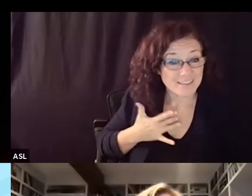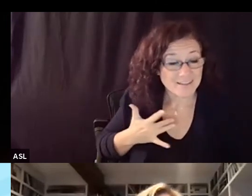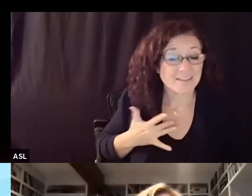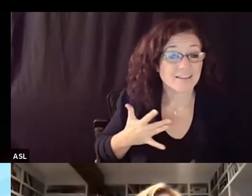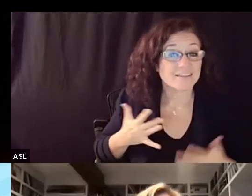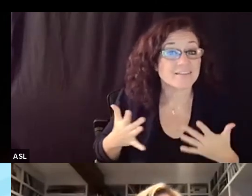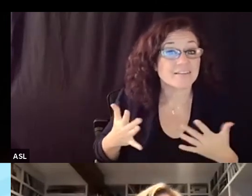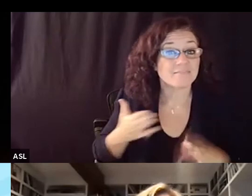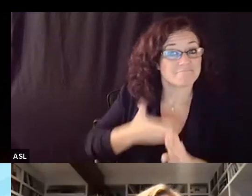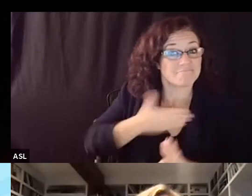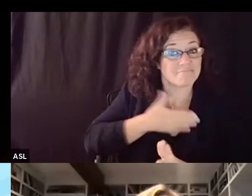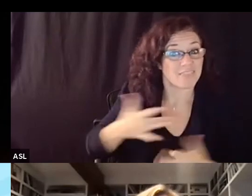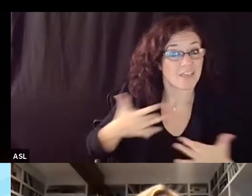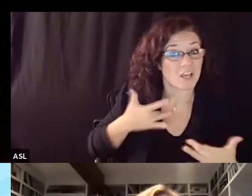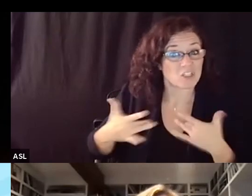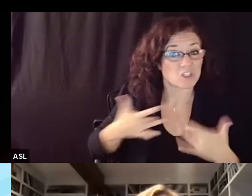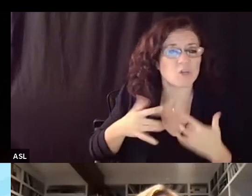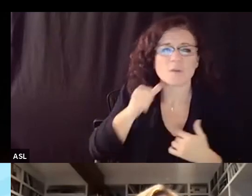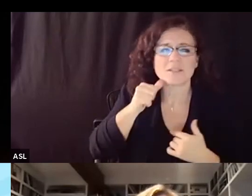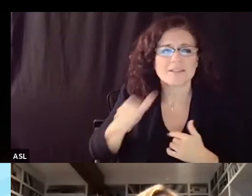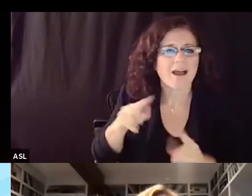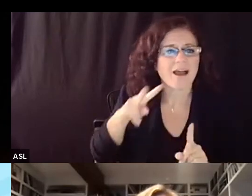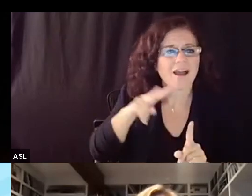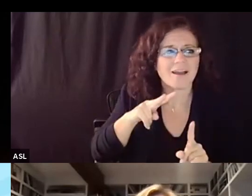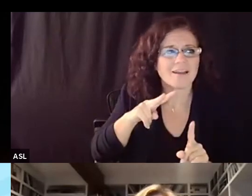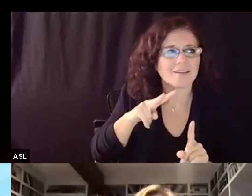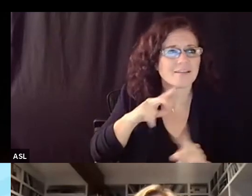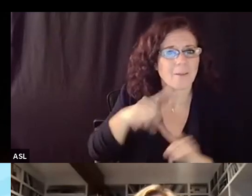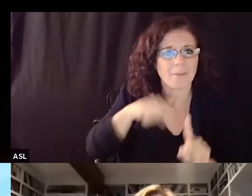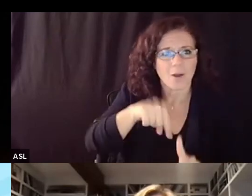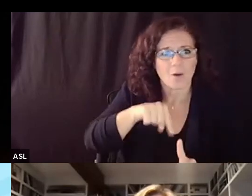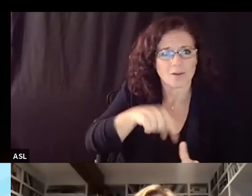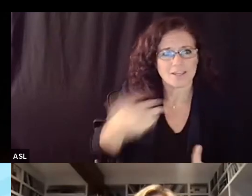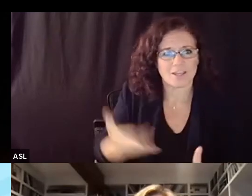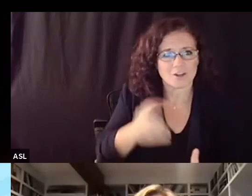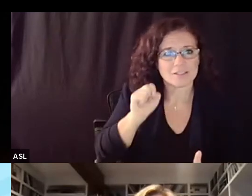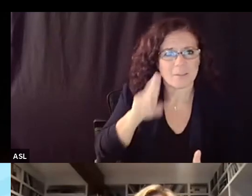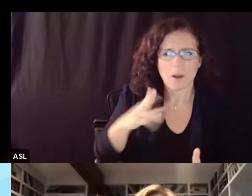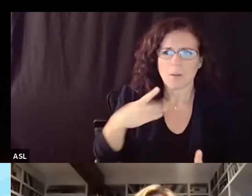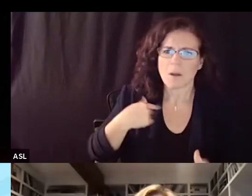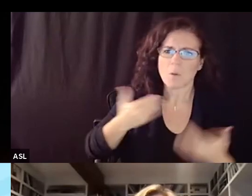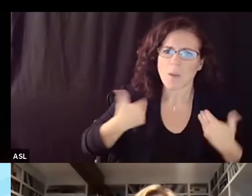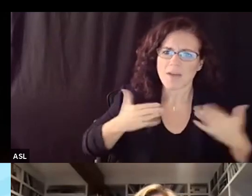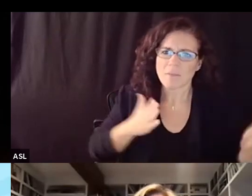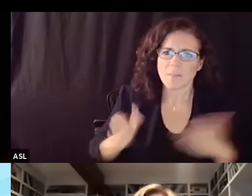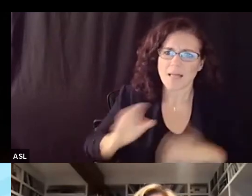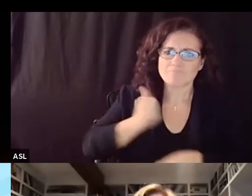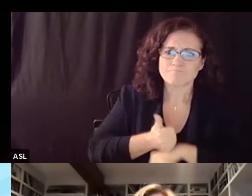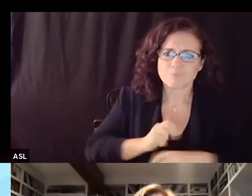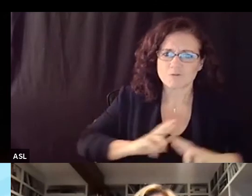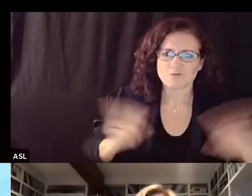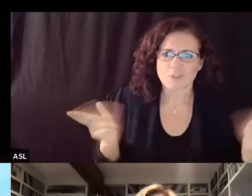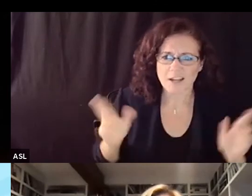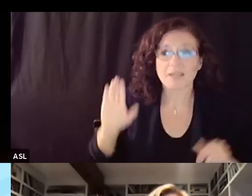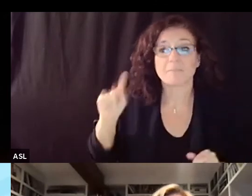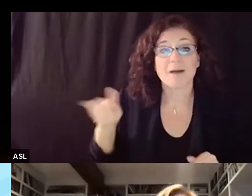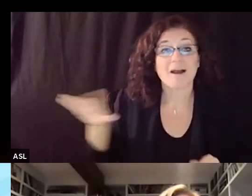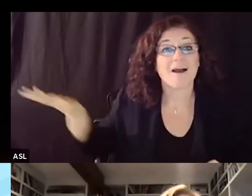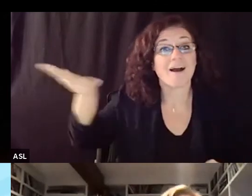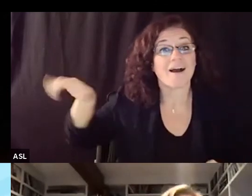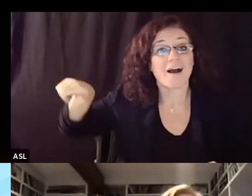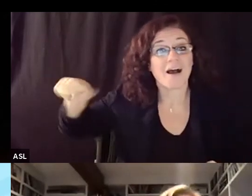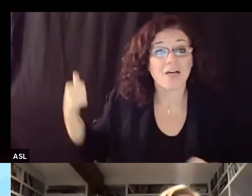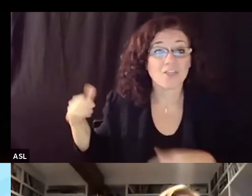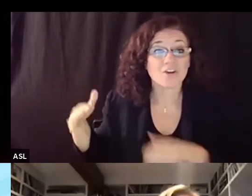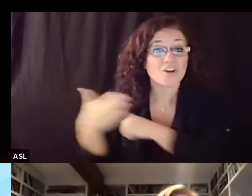in terms of our specific county because we have a mechanism in place but some counties do not have any mechanism and